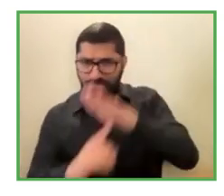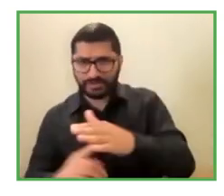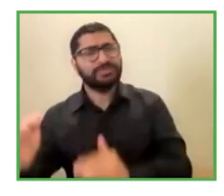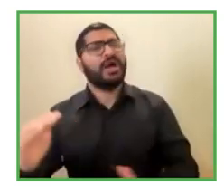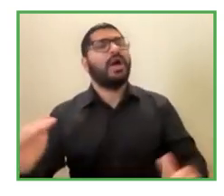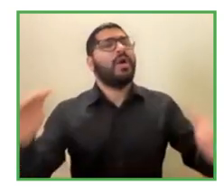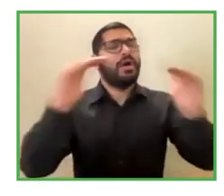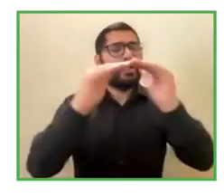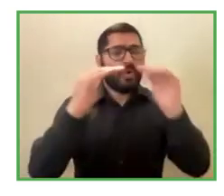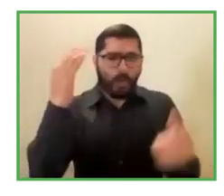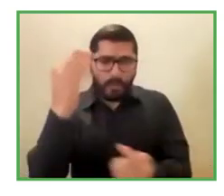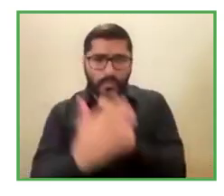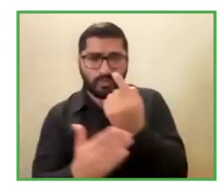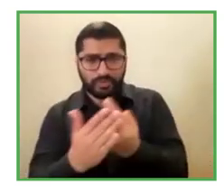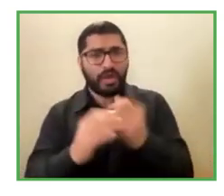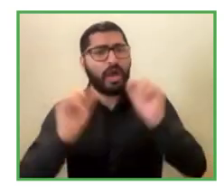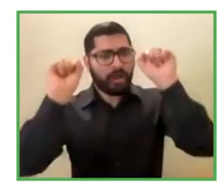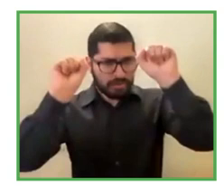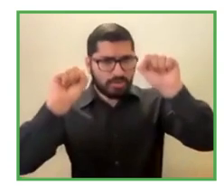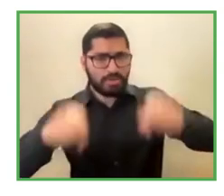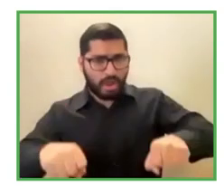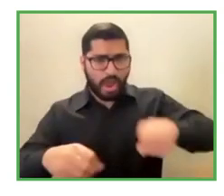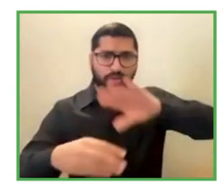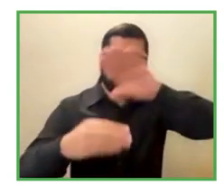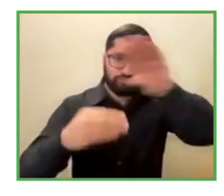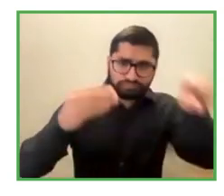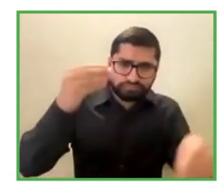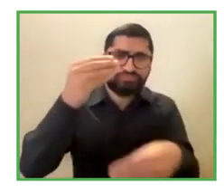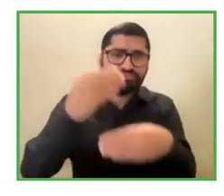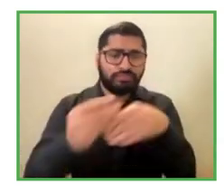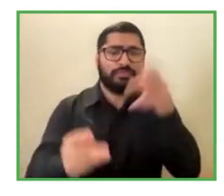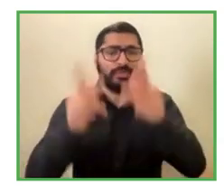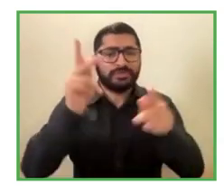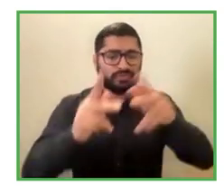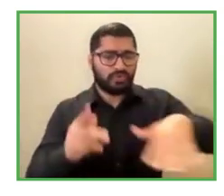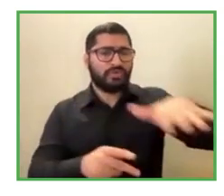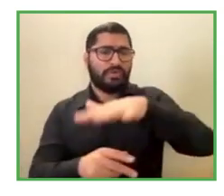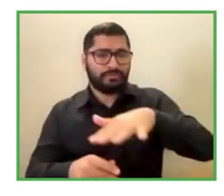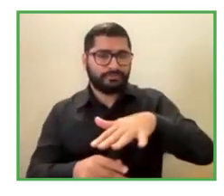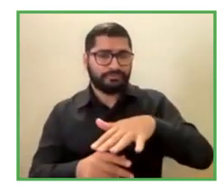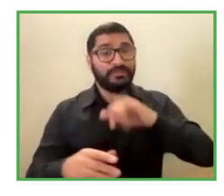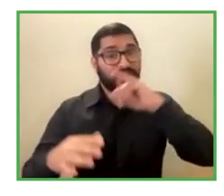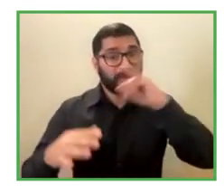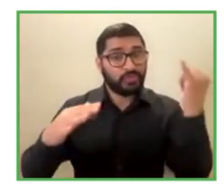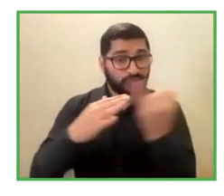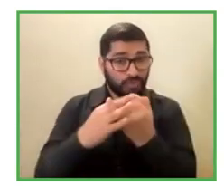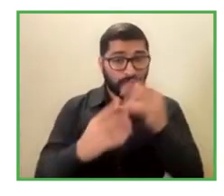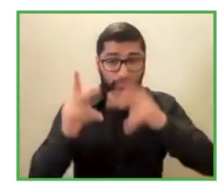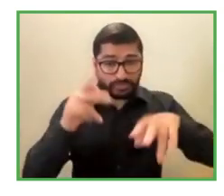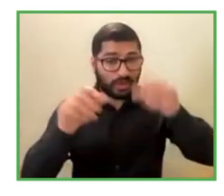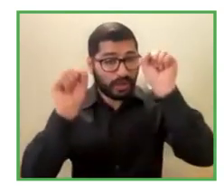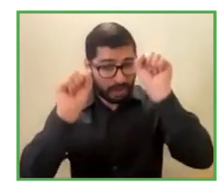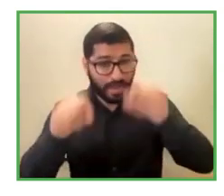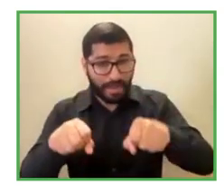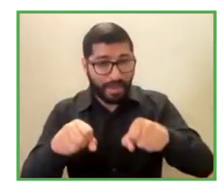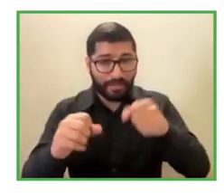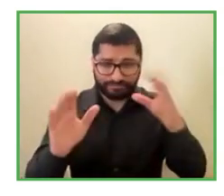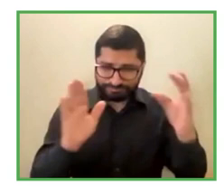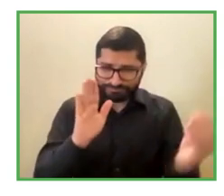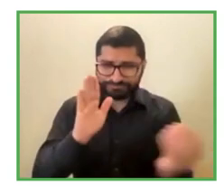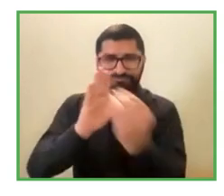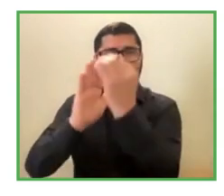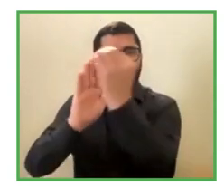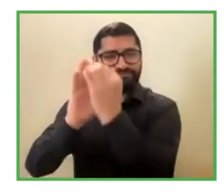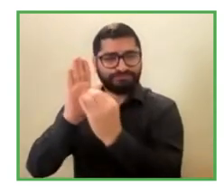and equal opportunities have allowed to involve and bring people that are part of the program within the organization